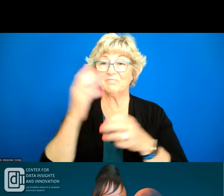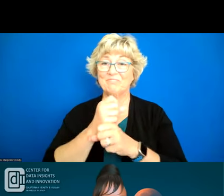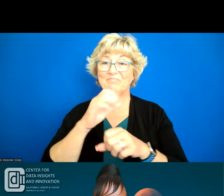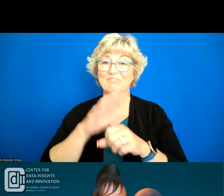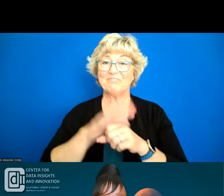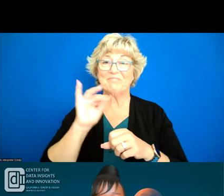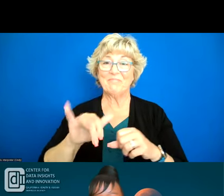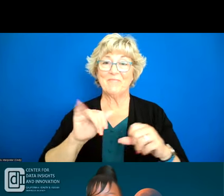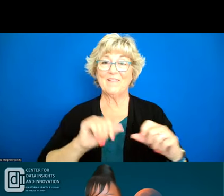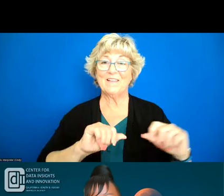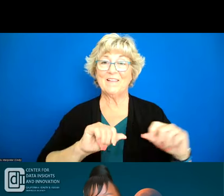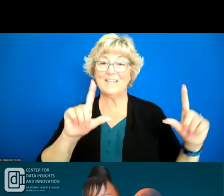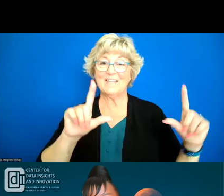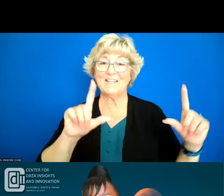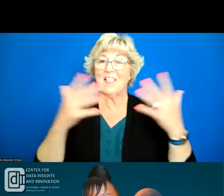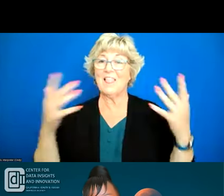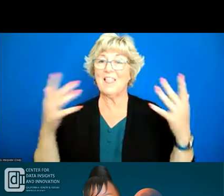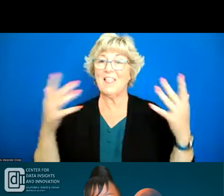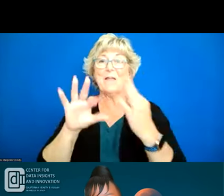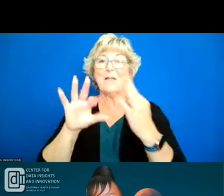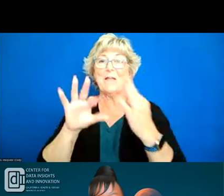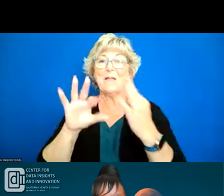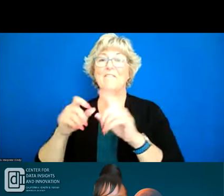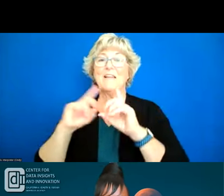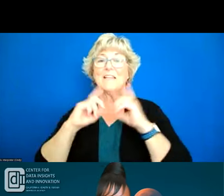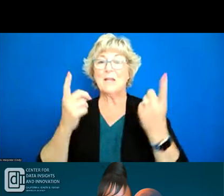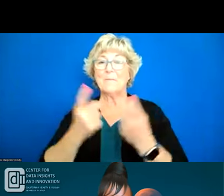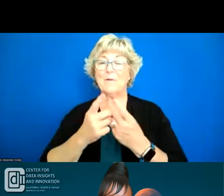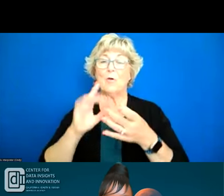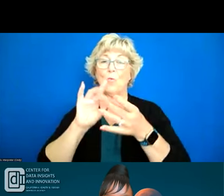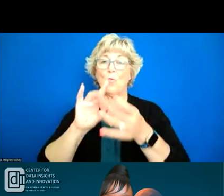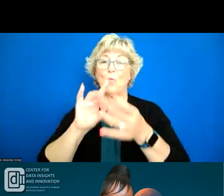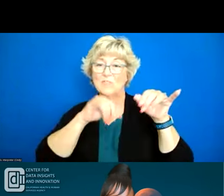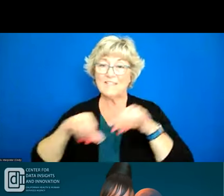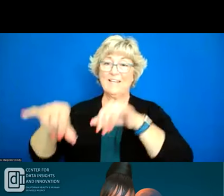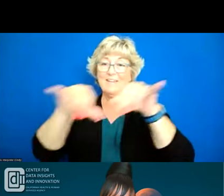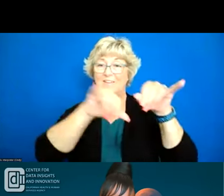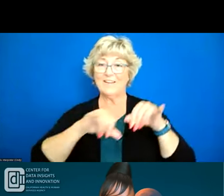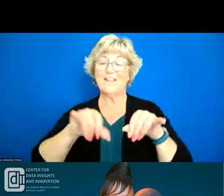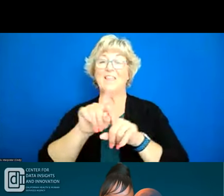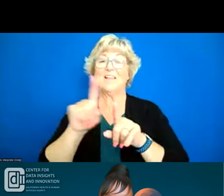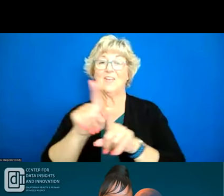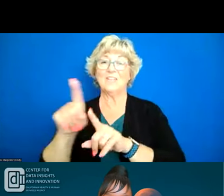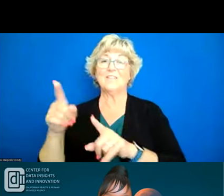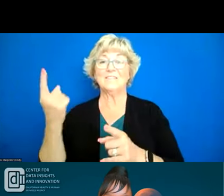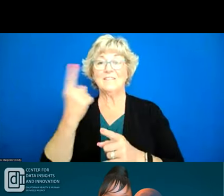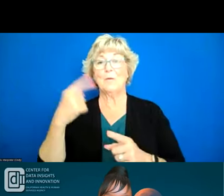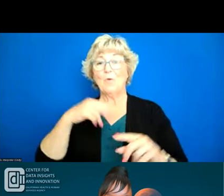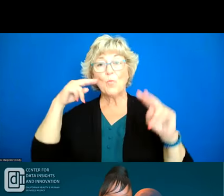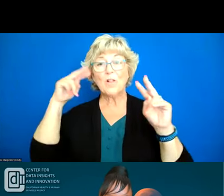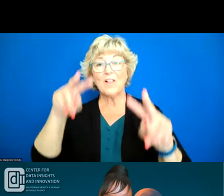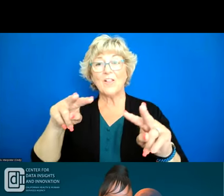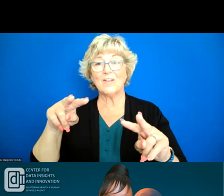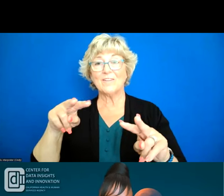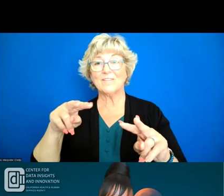uh there is a lot of feedback we've received from departments in terms of standardization so that's also something that we are looking at um